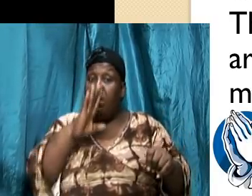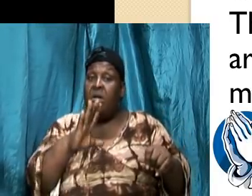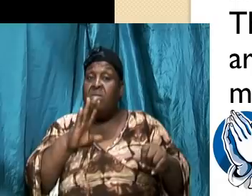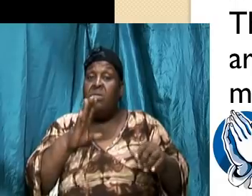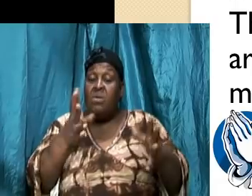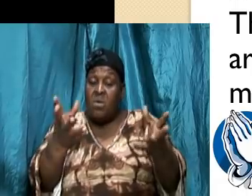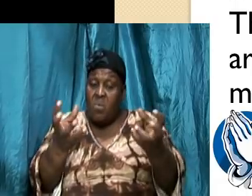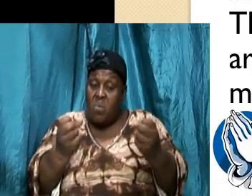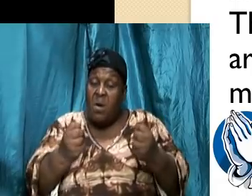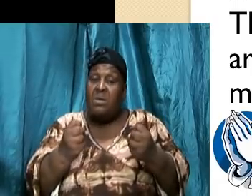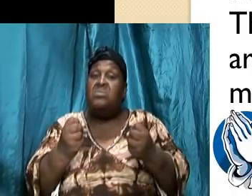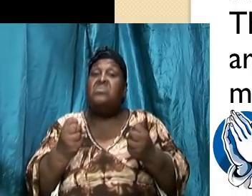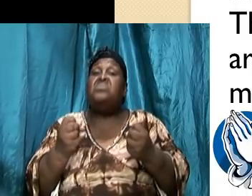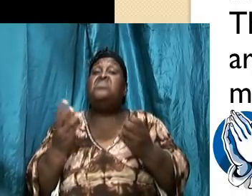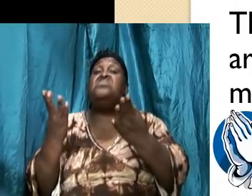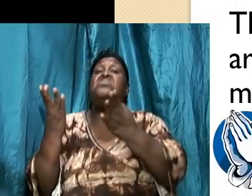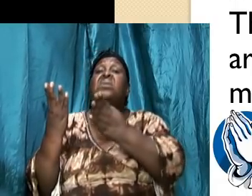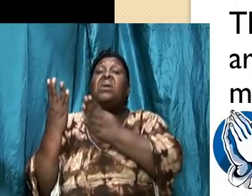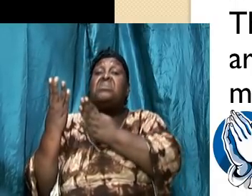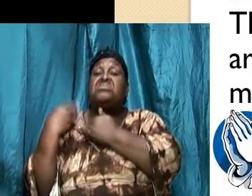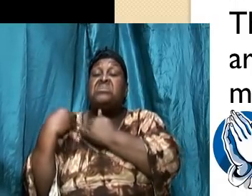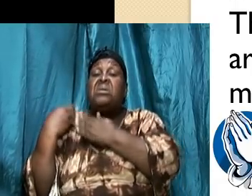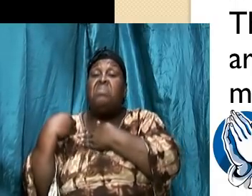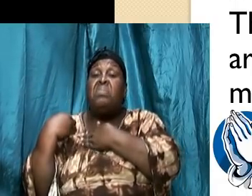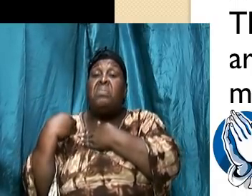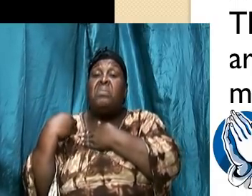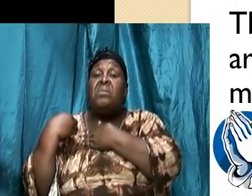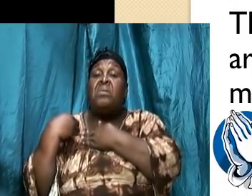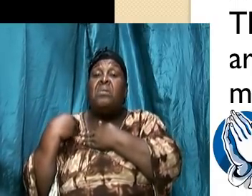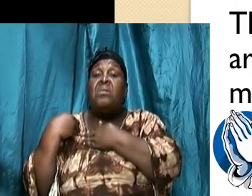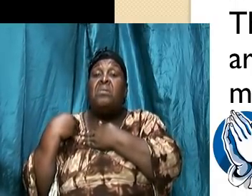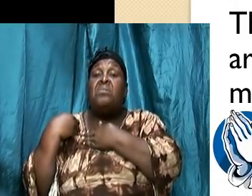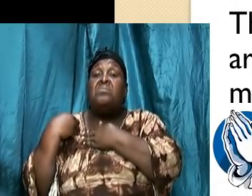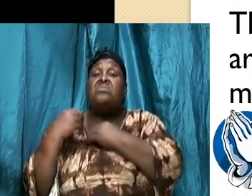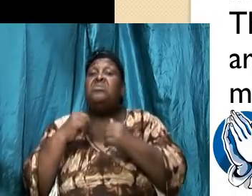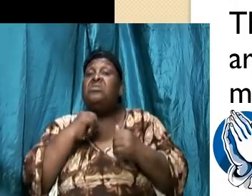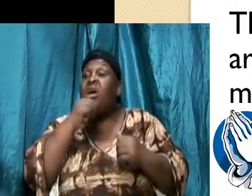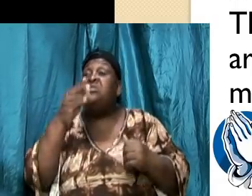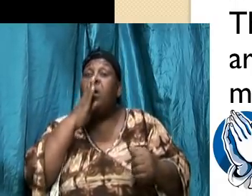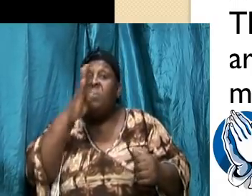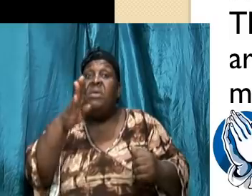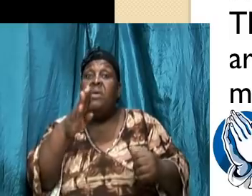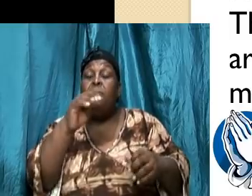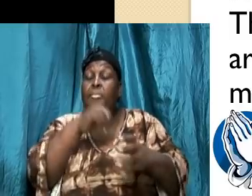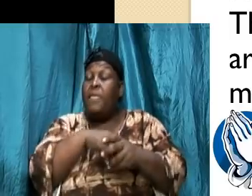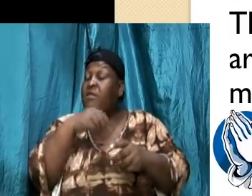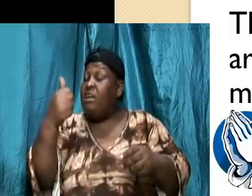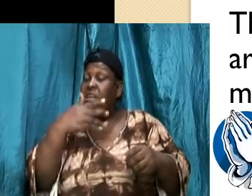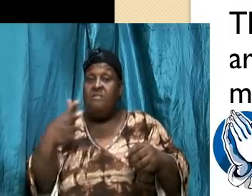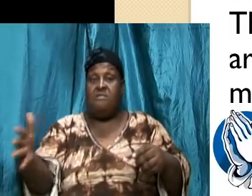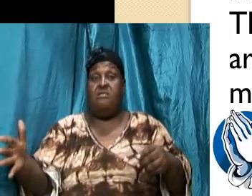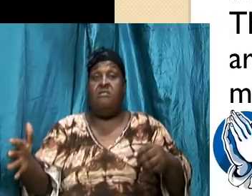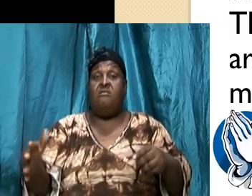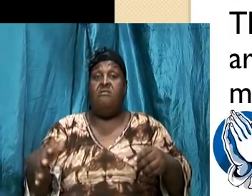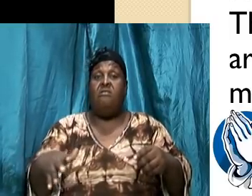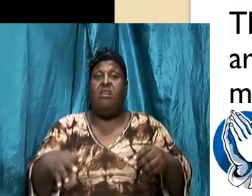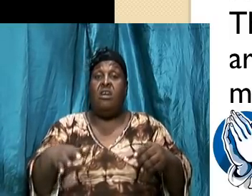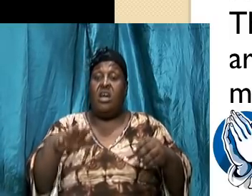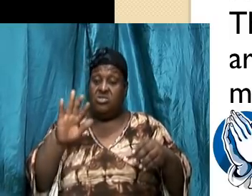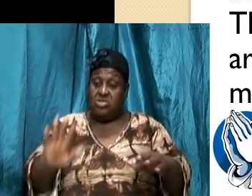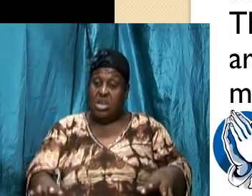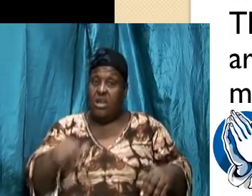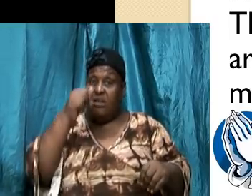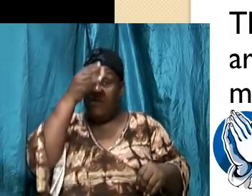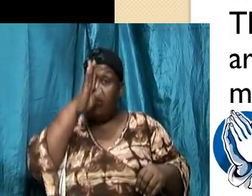to accept it cannot be it should not be in anything that a child of God would